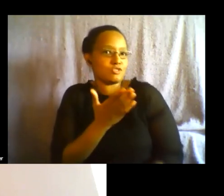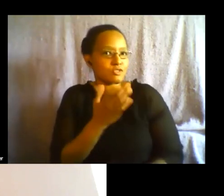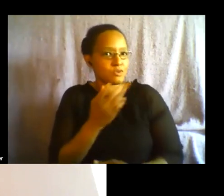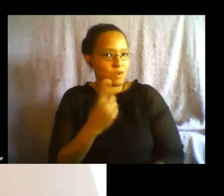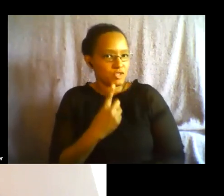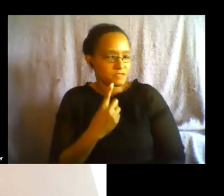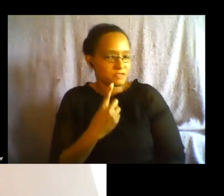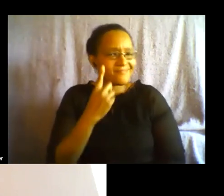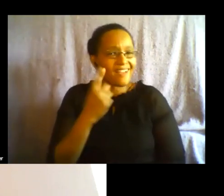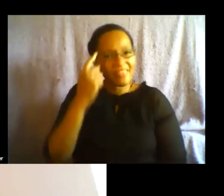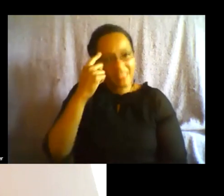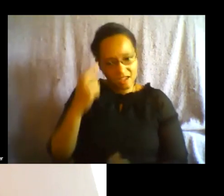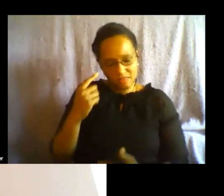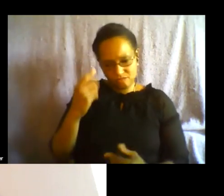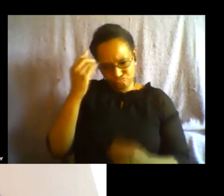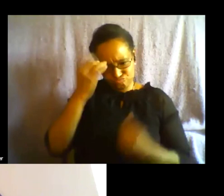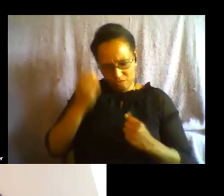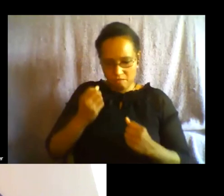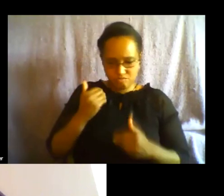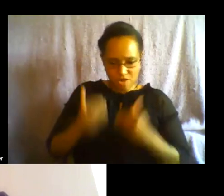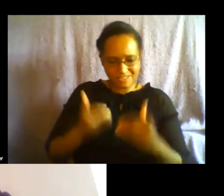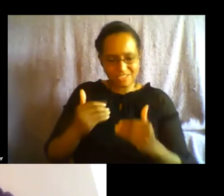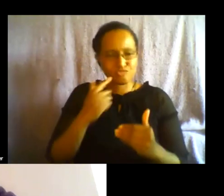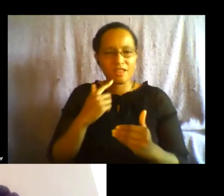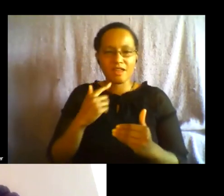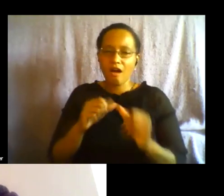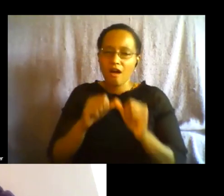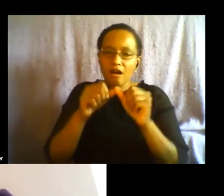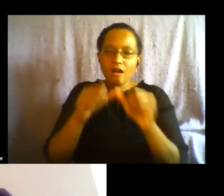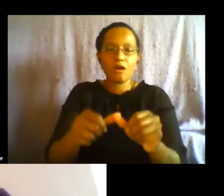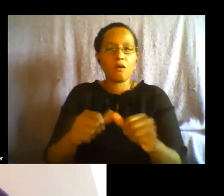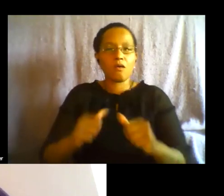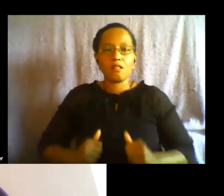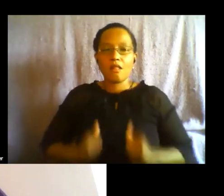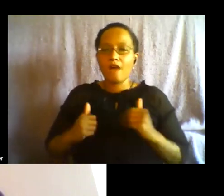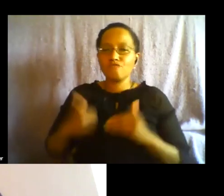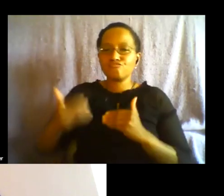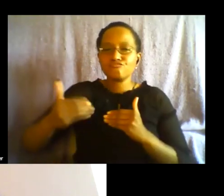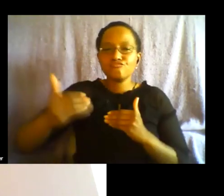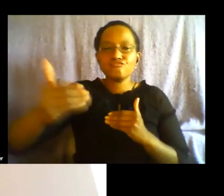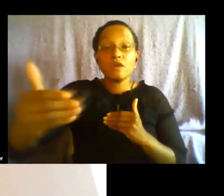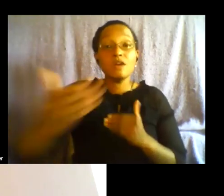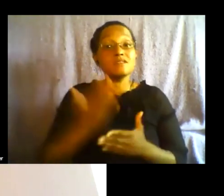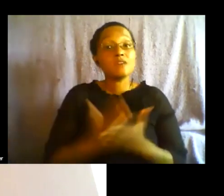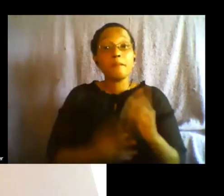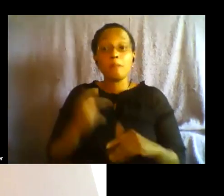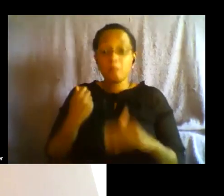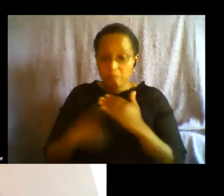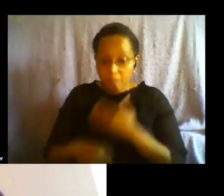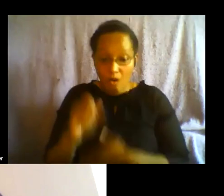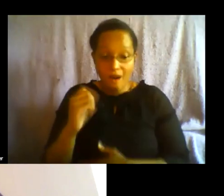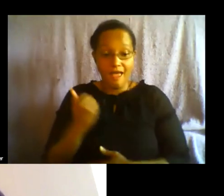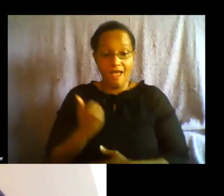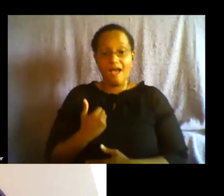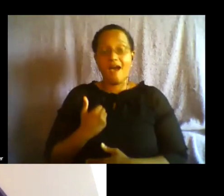ongoing and lifelong you know some people are born with a particular disability others of us acquire disabilities